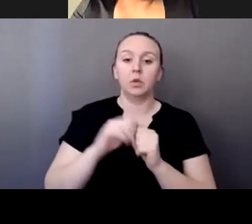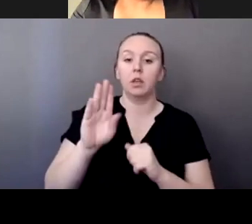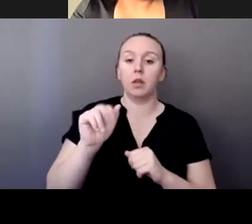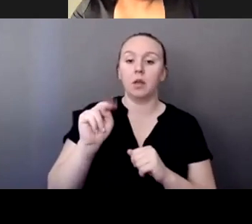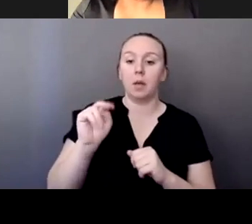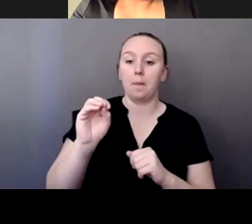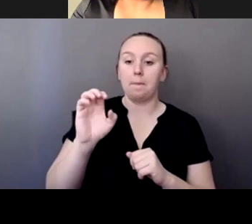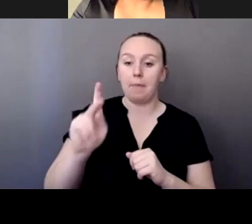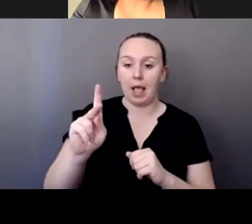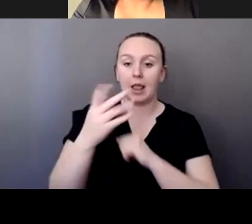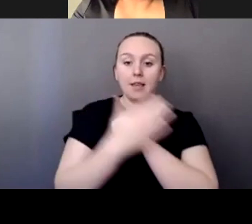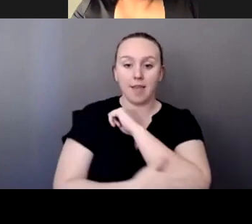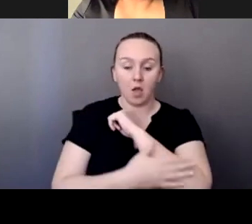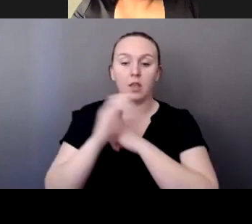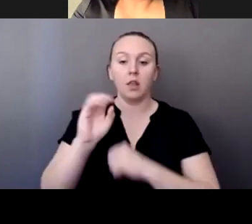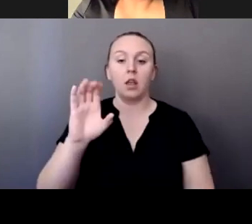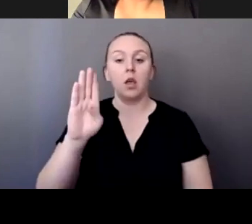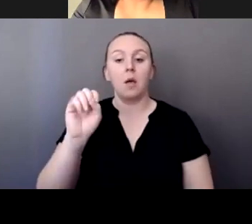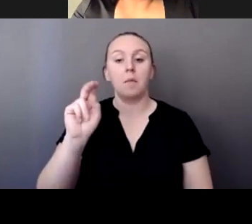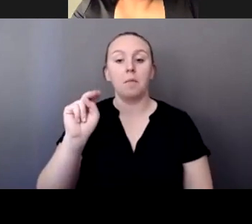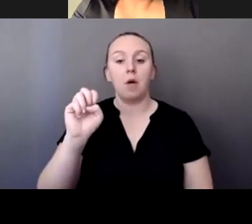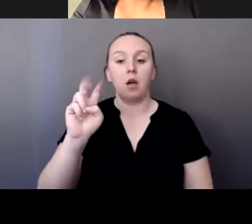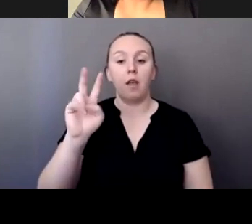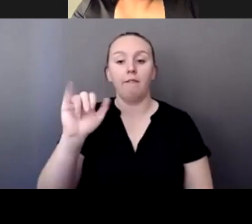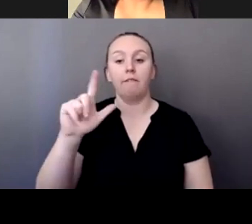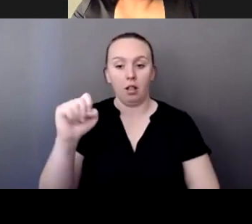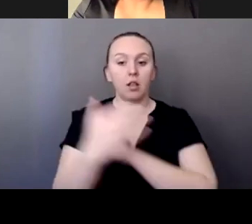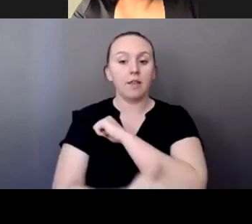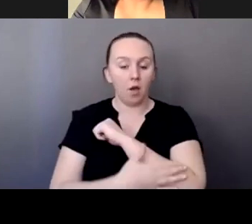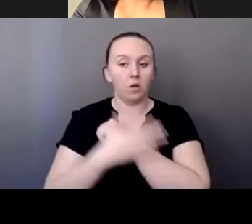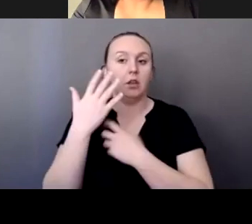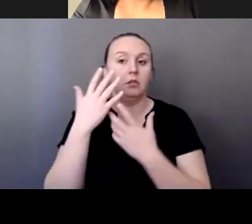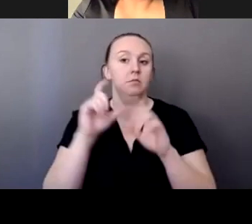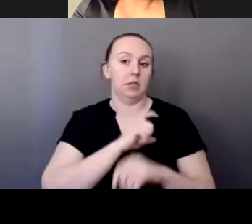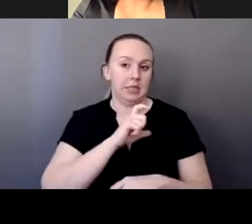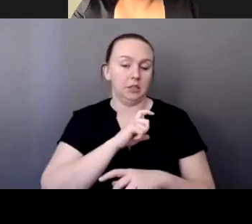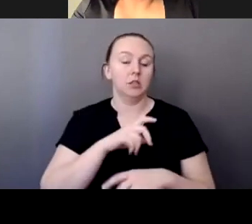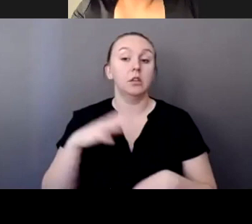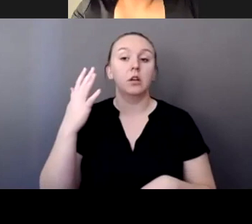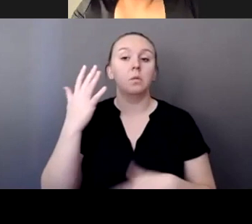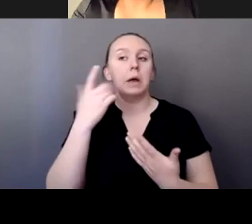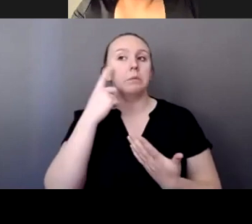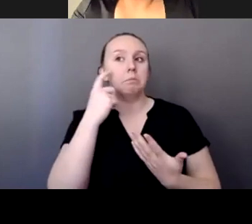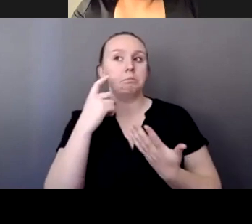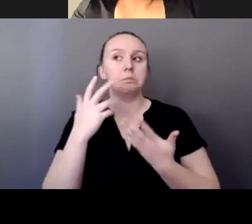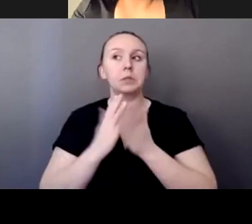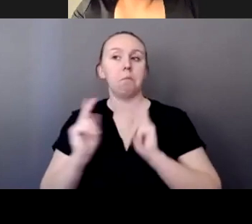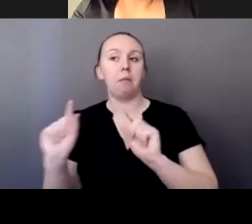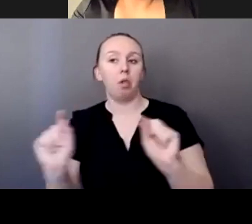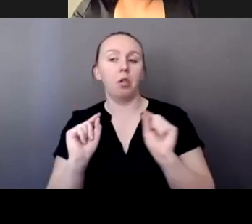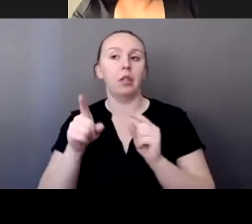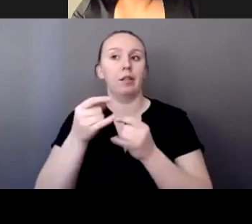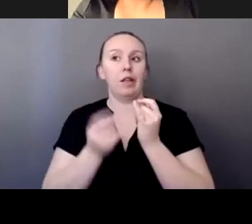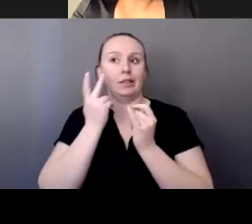Bonneville County Police. Cause supposedly those were places that he was last seen, or we, we knew that he